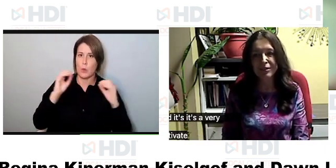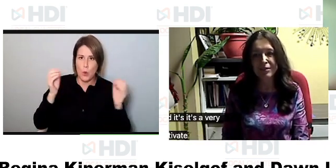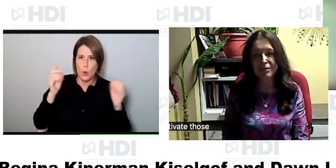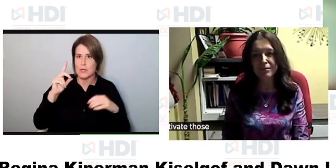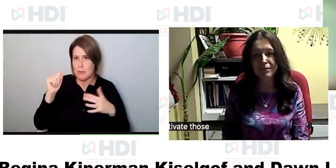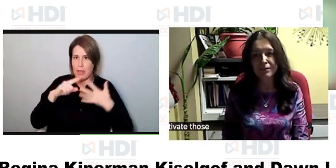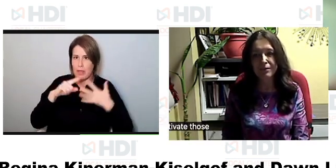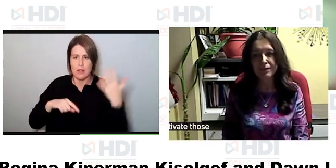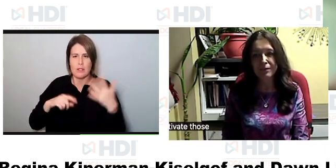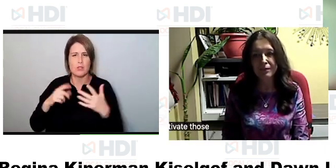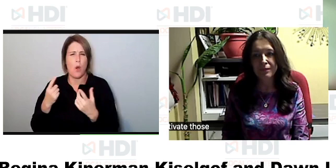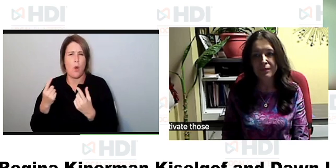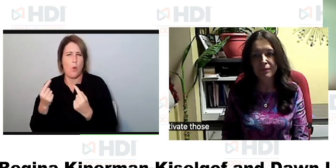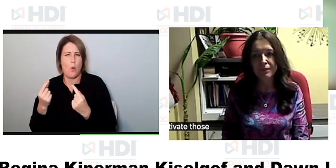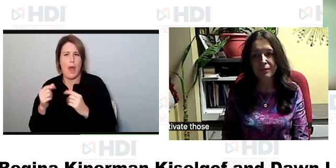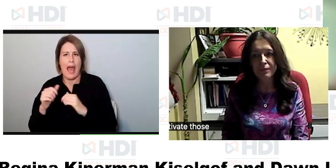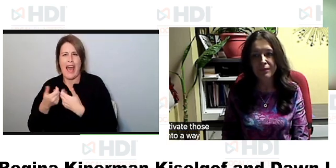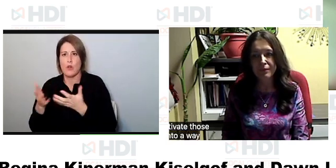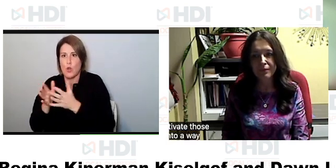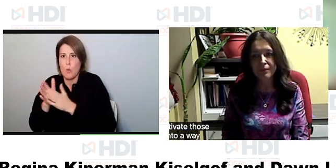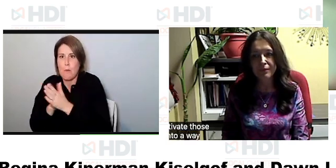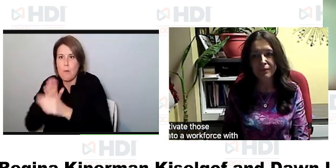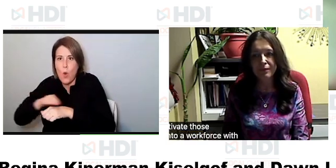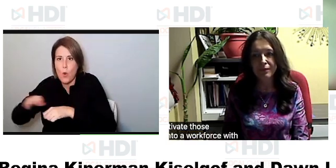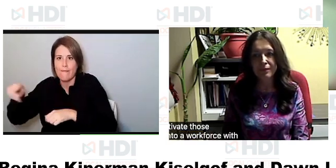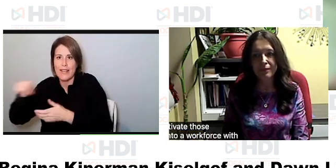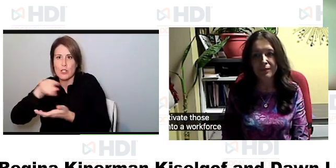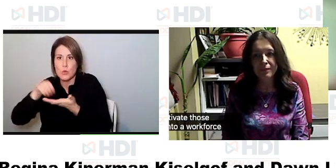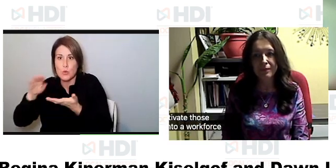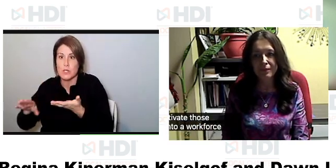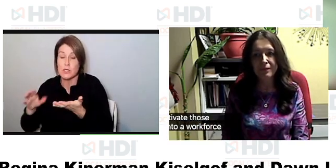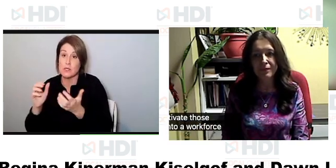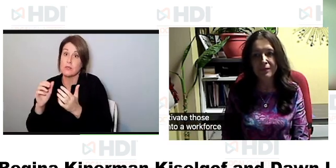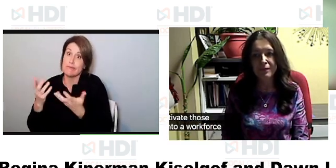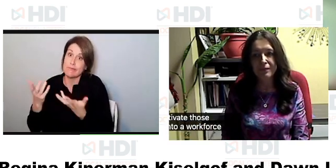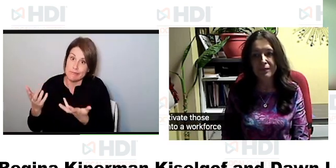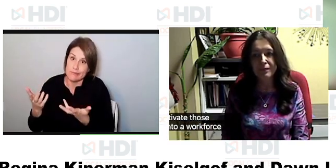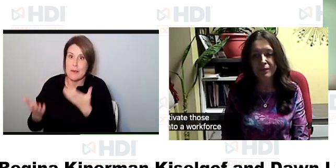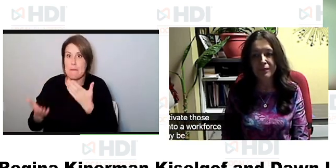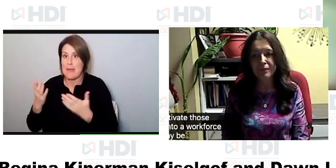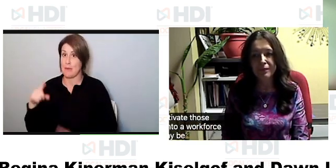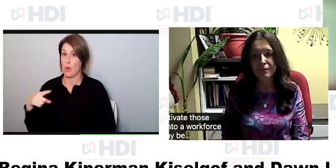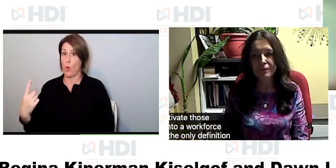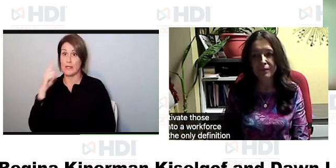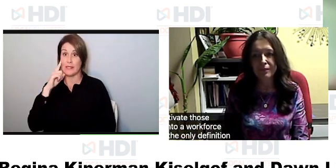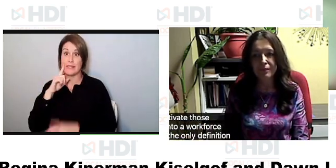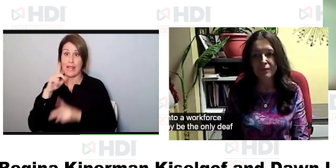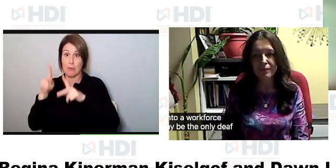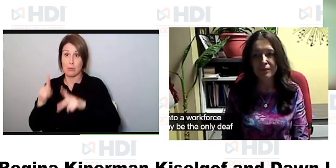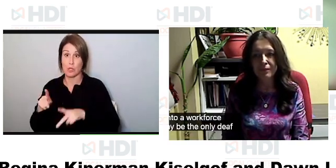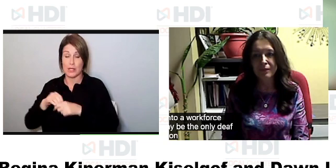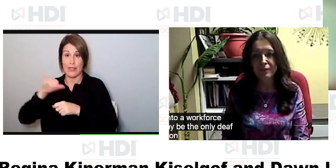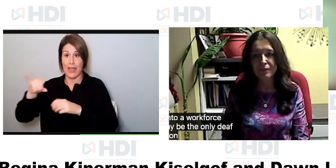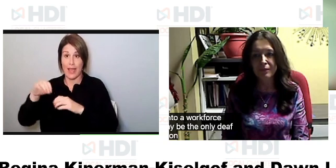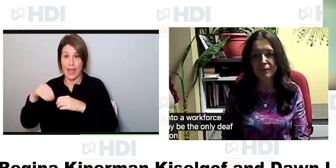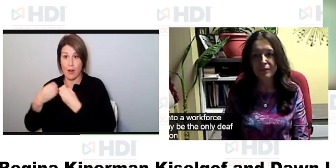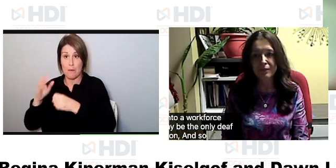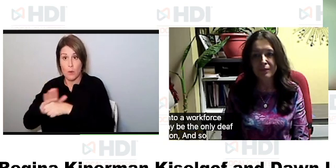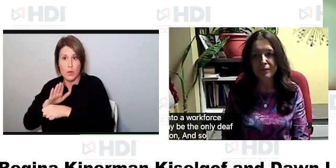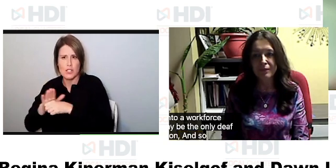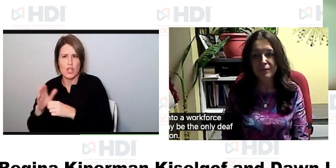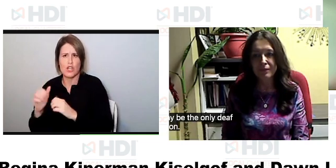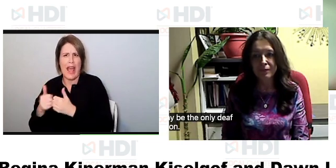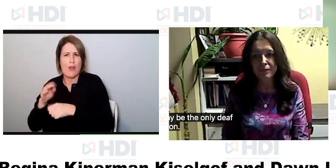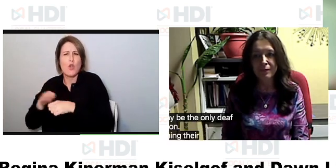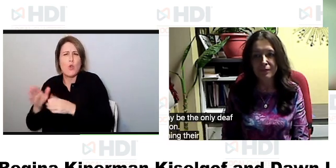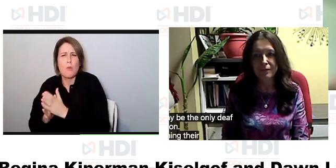who who are going into a workforce where you know they're they may be the only deaf person at the at the organization and so not only are they learning